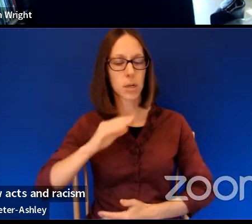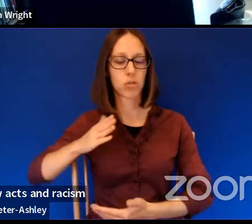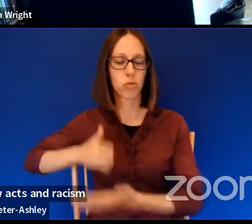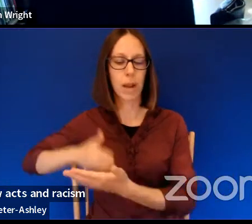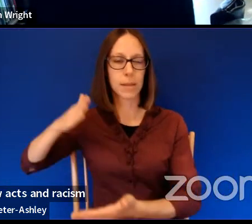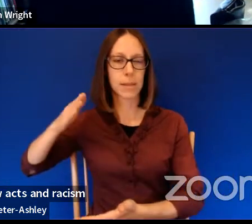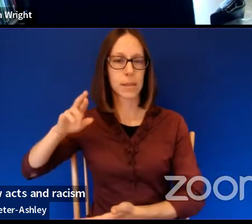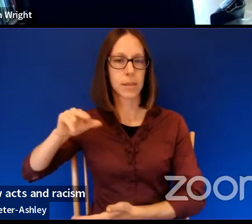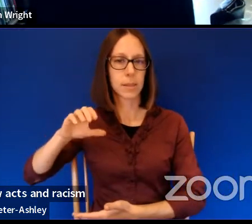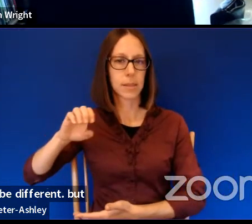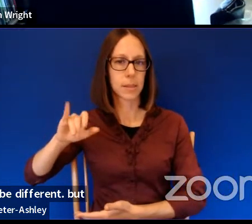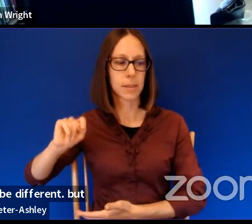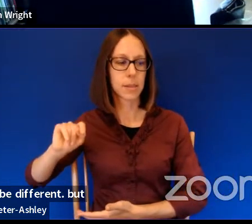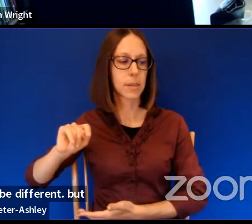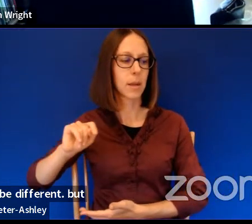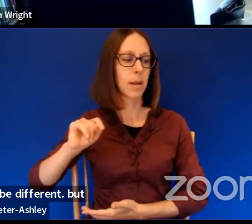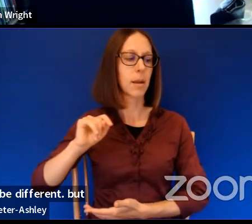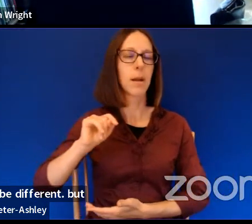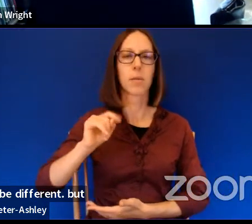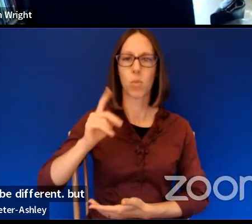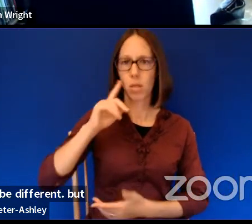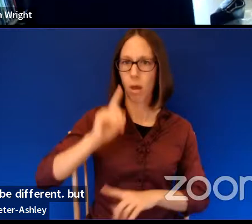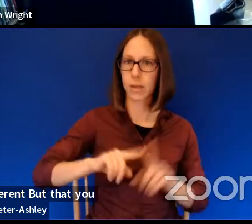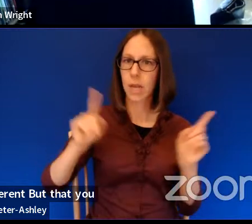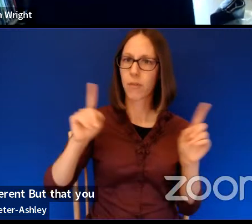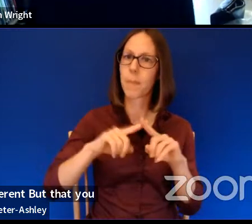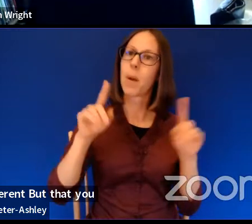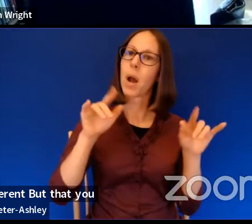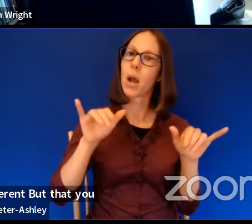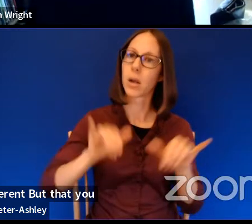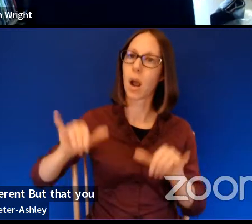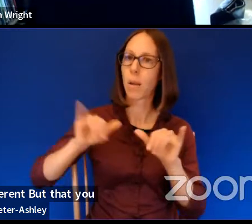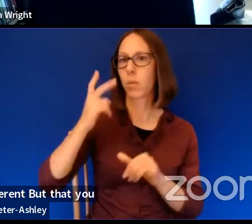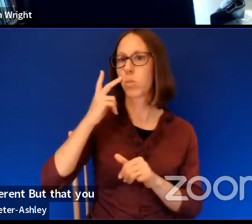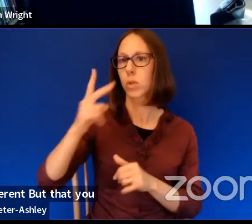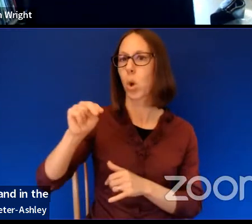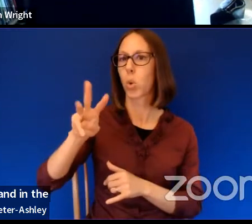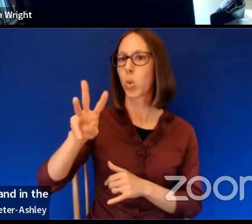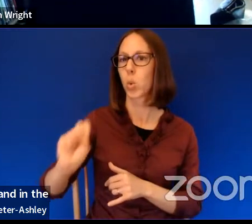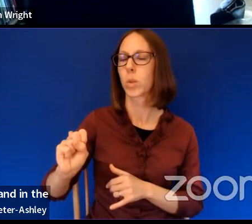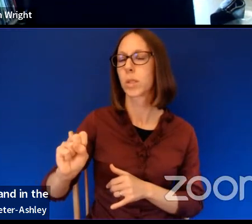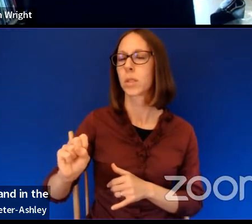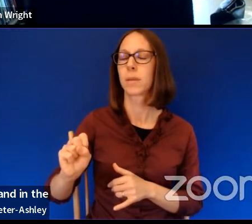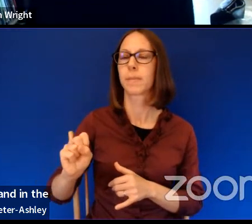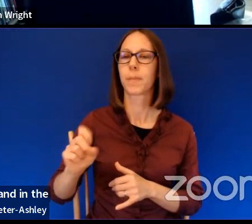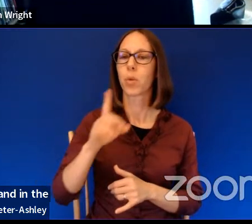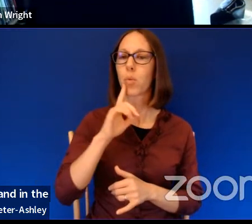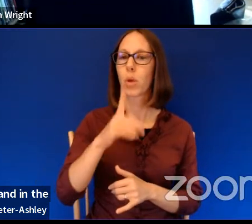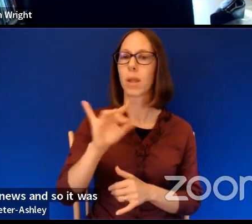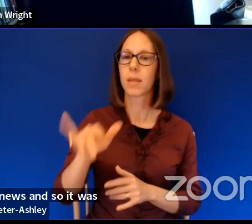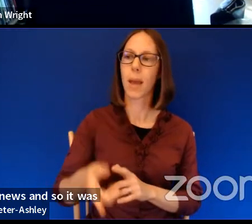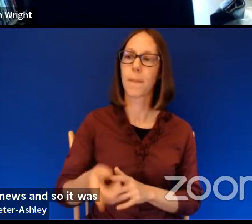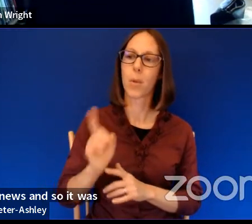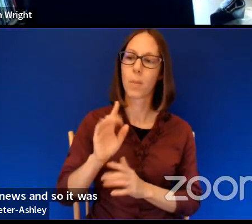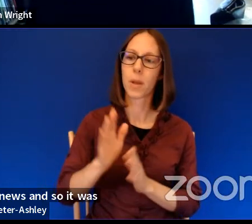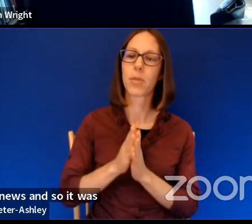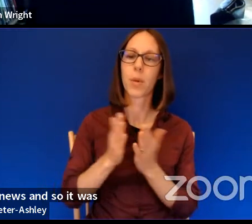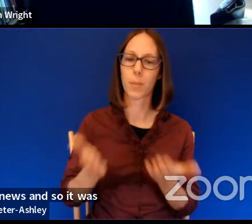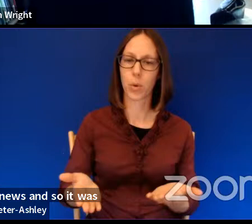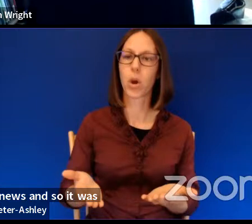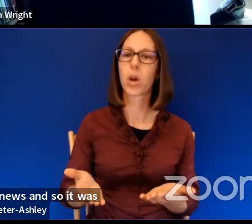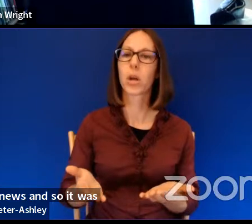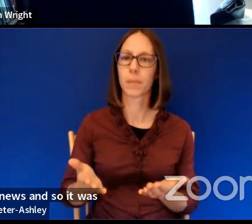different, but that, you know, were all too common and in the news. And so it was, it was a really particular moment for that book, I suppose.